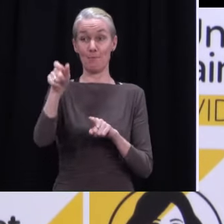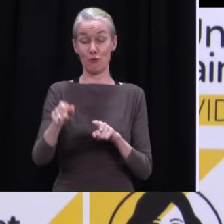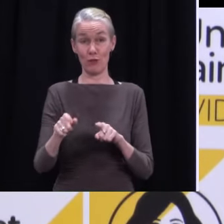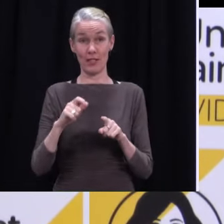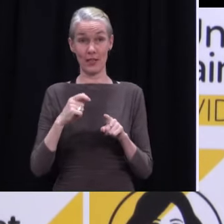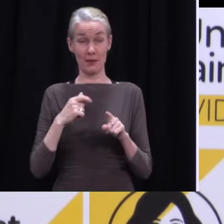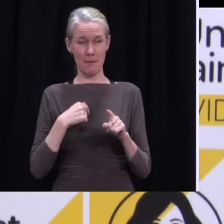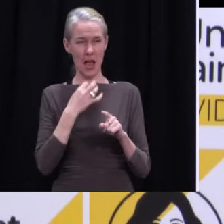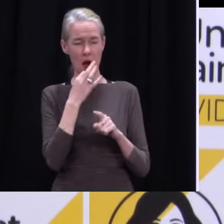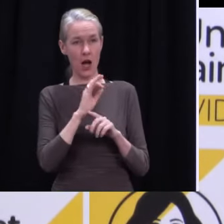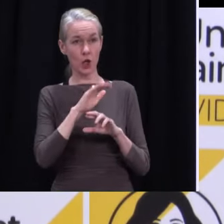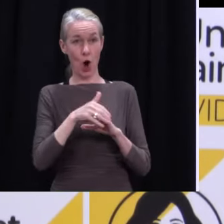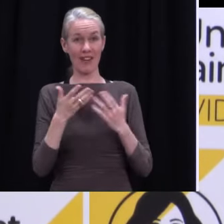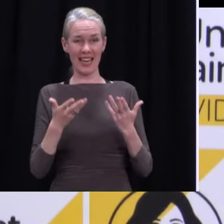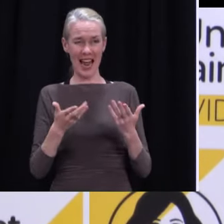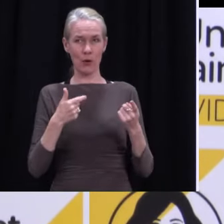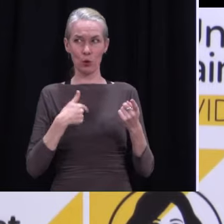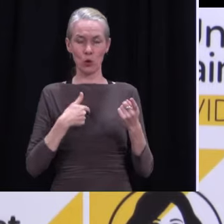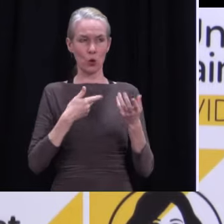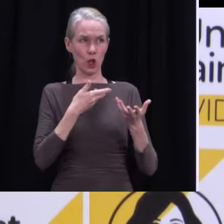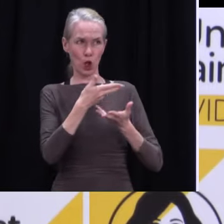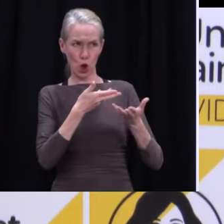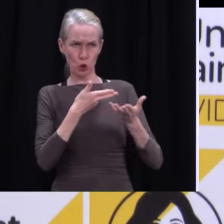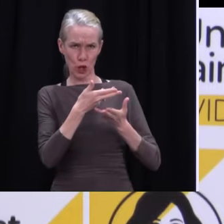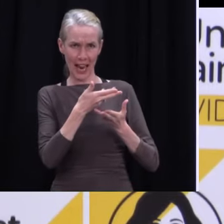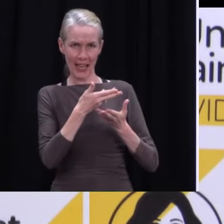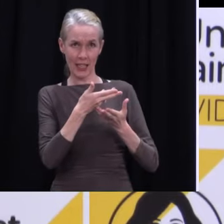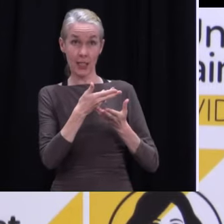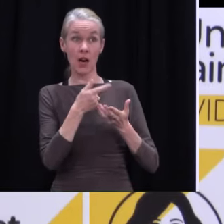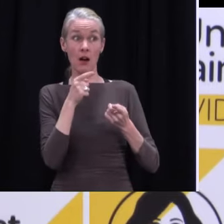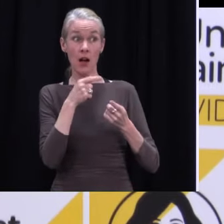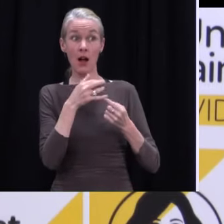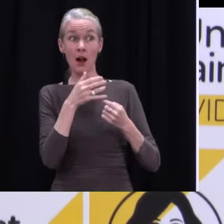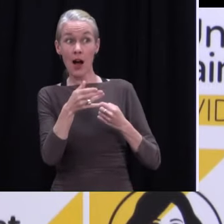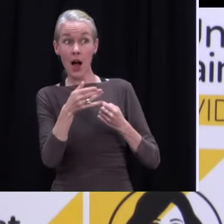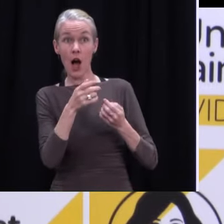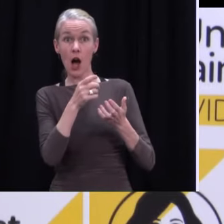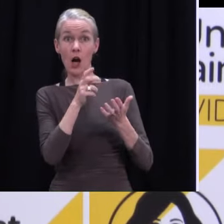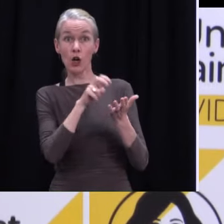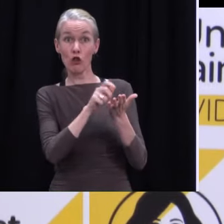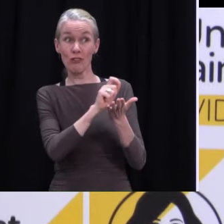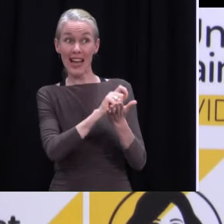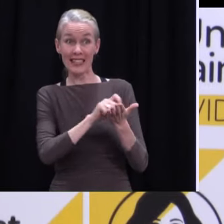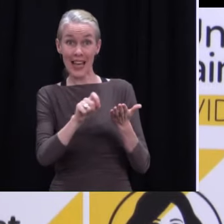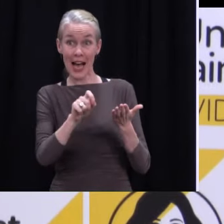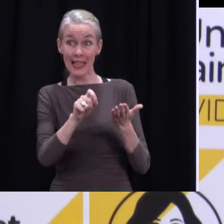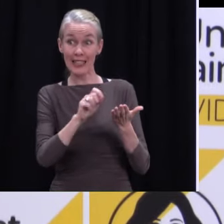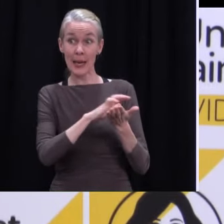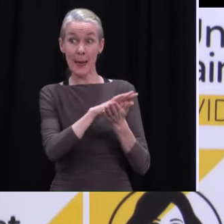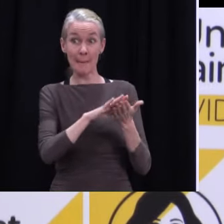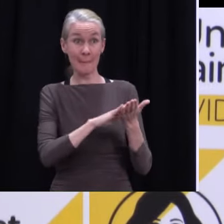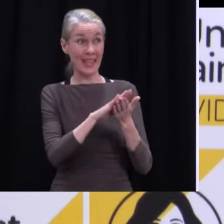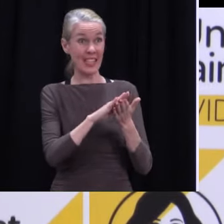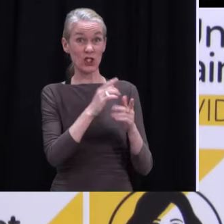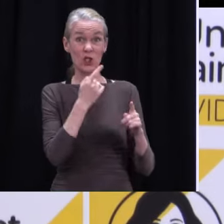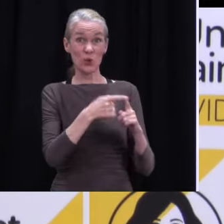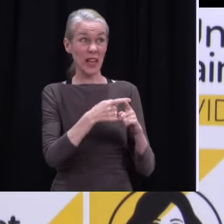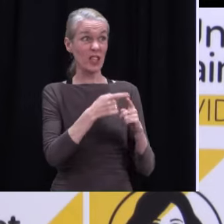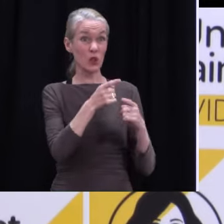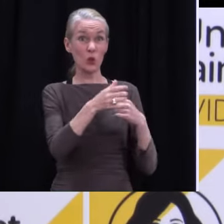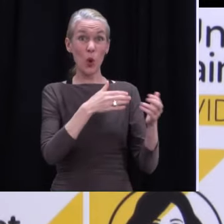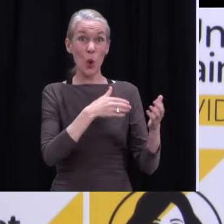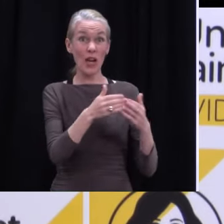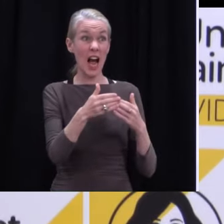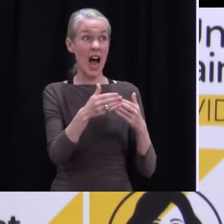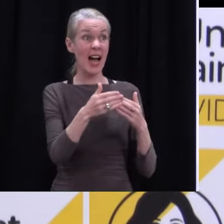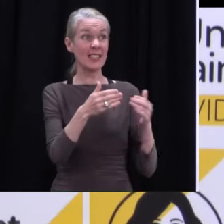worked out, like once all the contracts are signed, is it a pretty simple matter of just finding a plane and it can be on its way within 24, 48 hours? I,